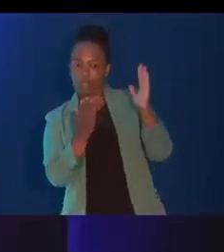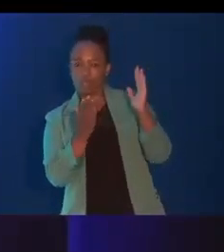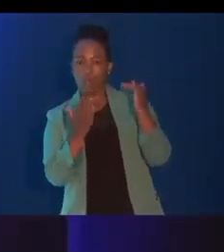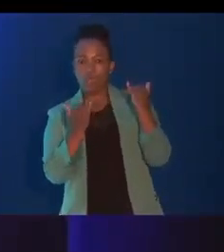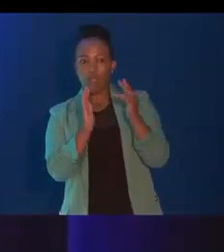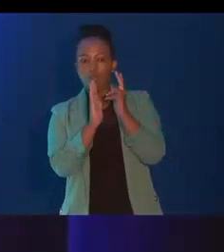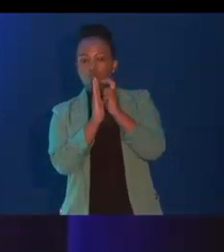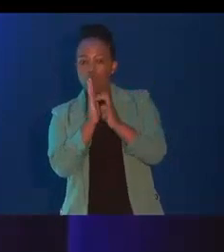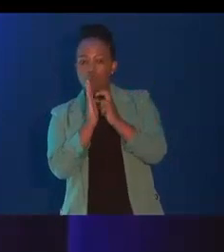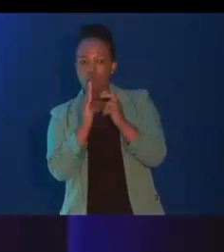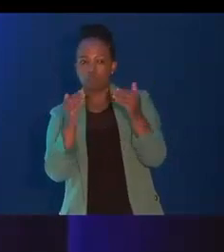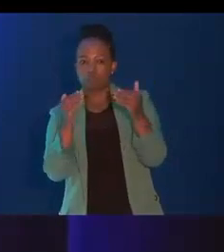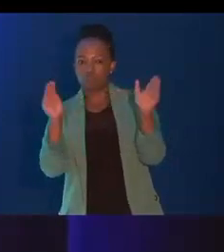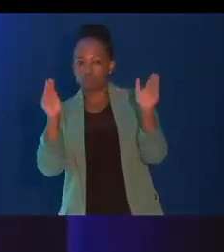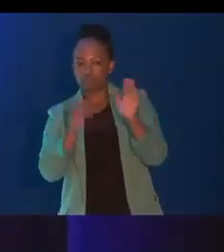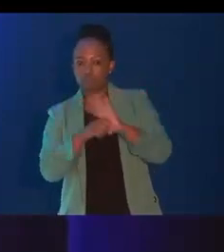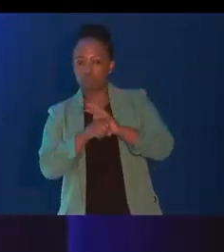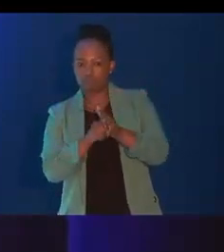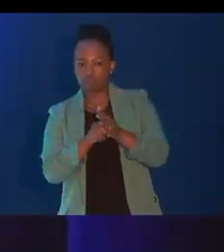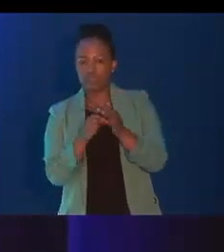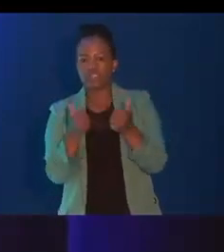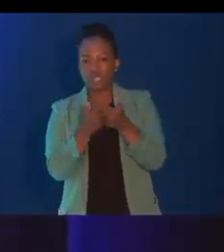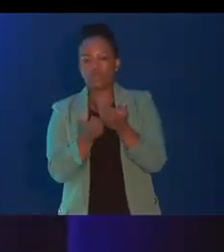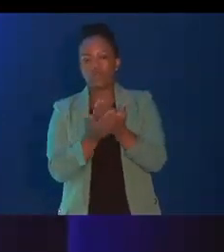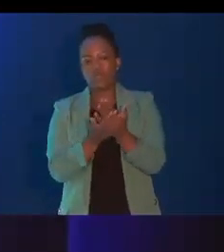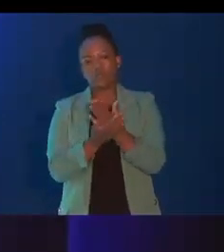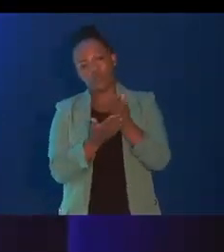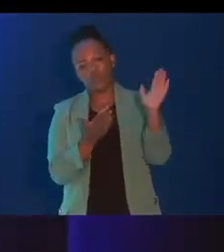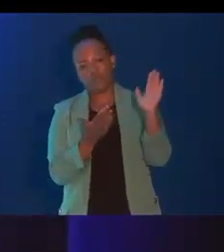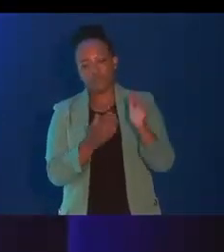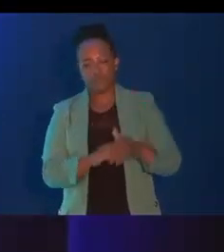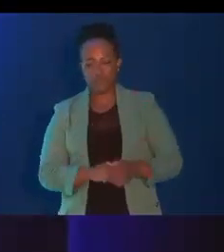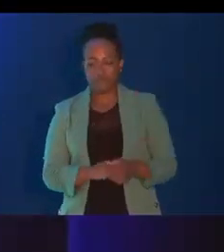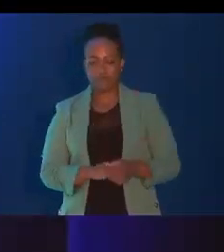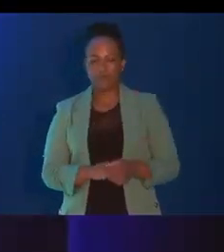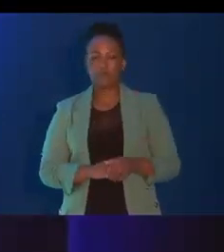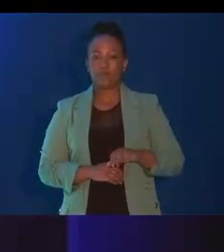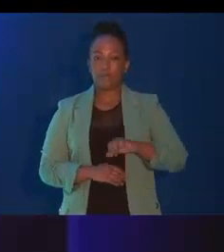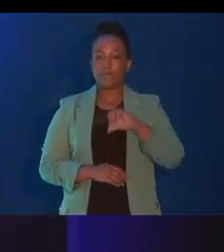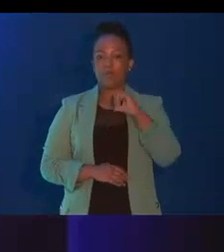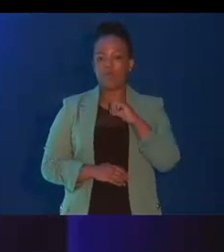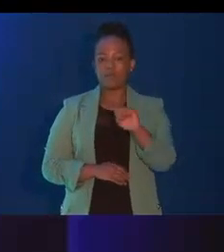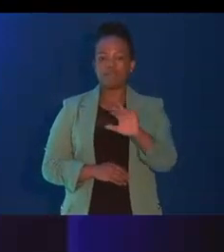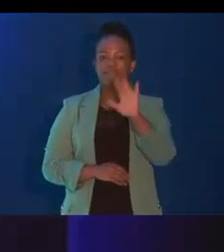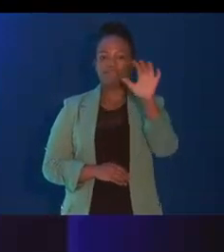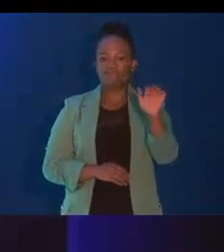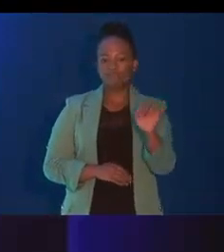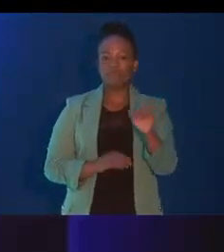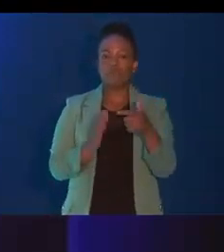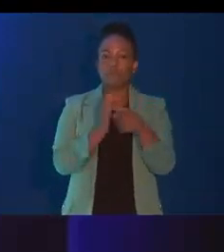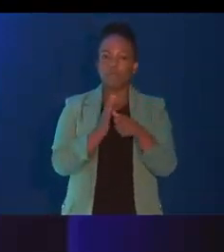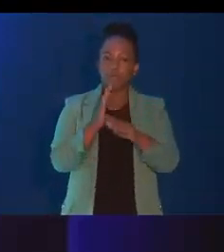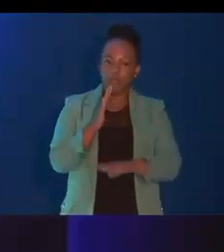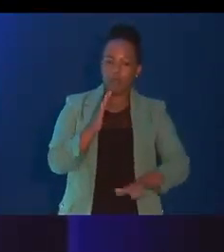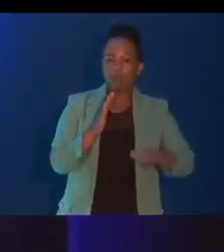relaxed, these challenges will be overcome. Proudly SA and the bi-local campaigns